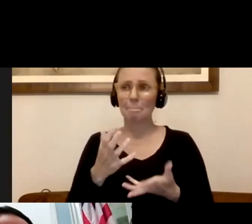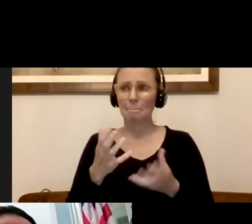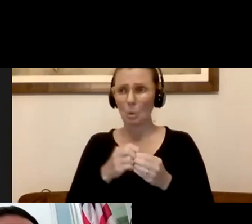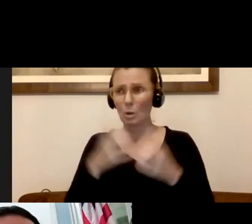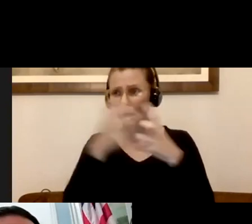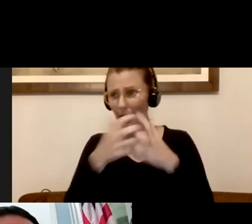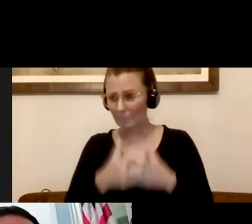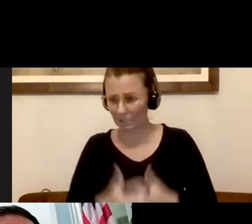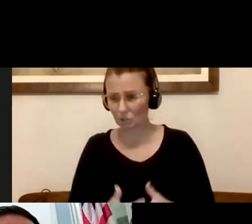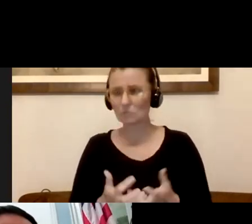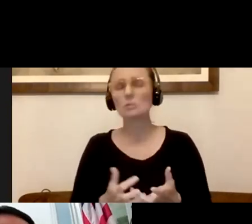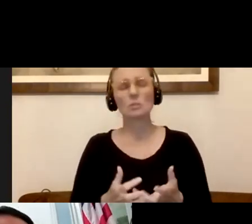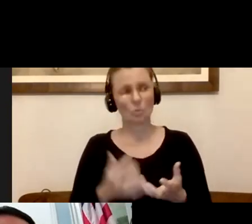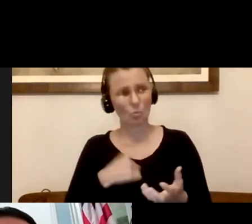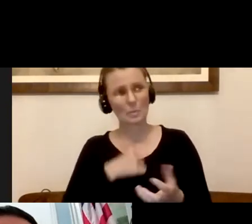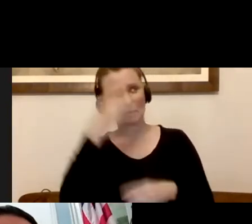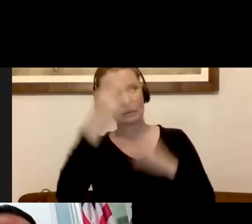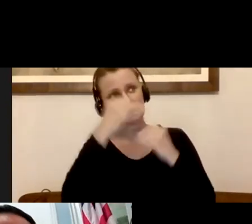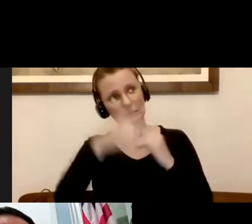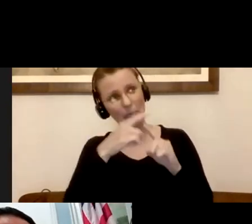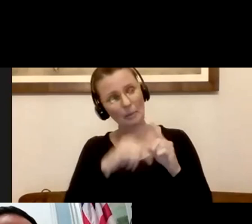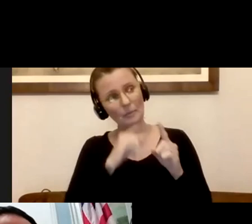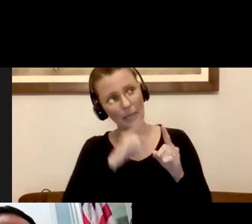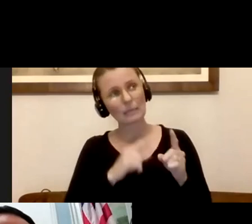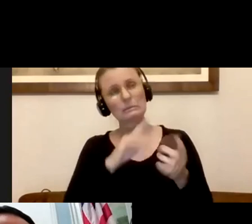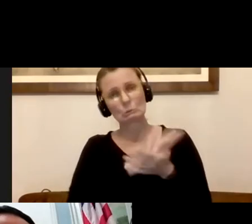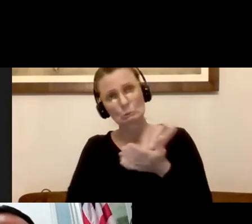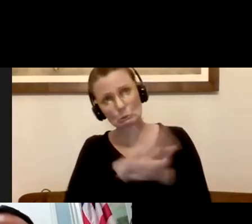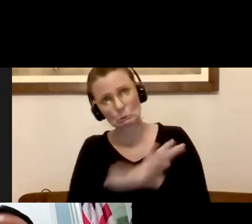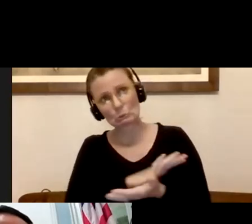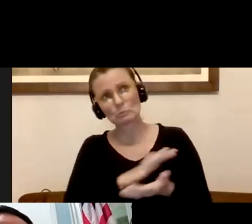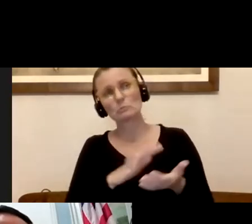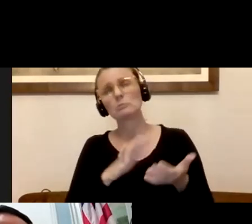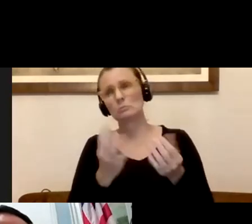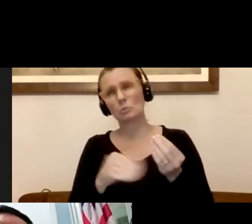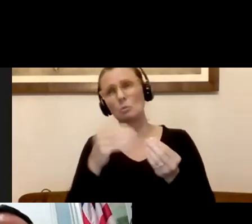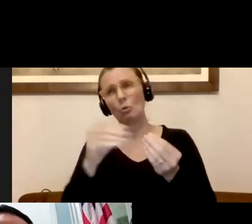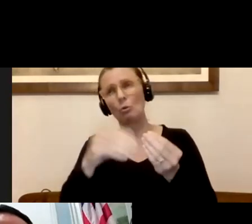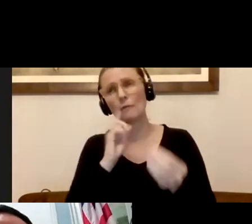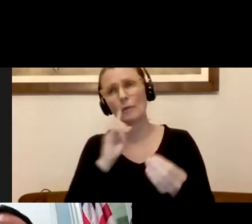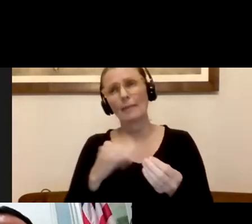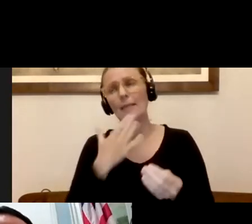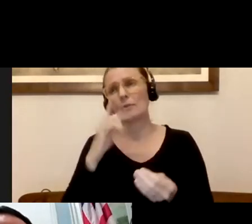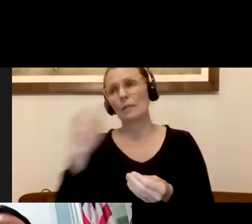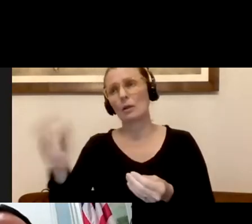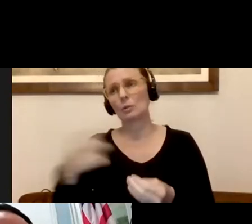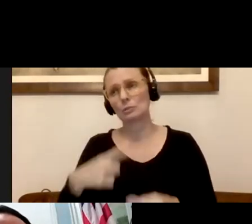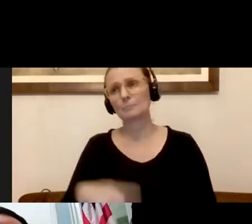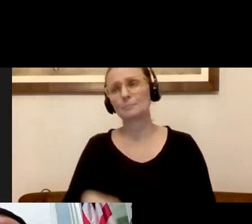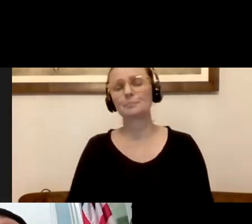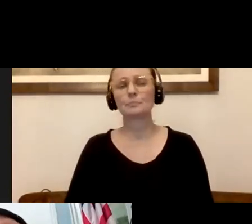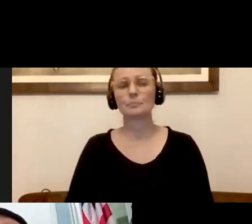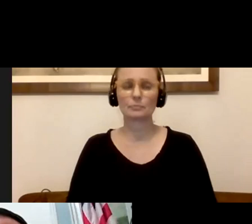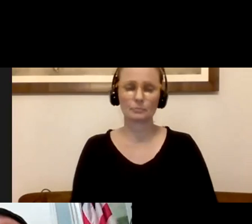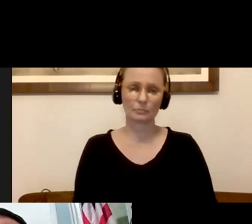city's operations will be in the new normal, as well as that of the schools. So yes, more to come on that and thank you for that question. From Wilfred,